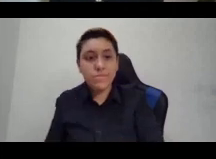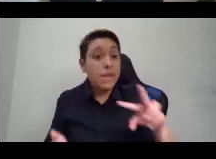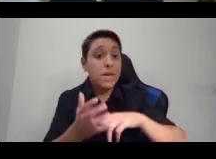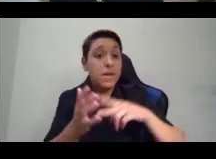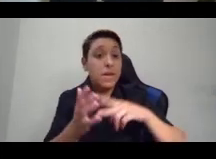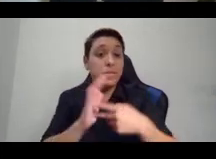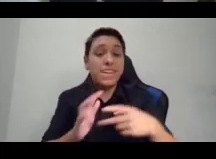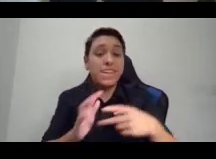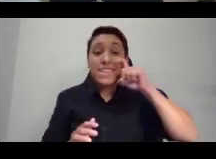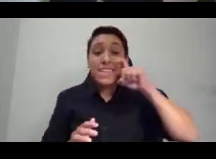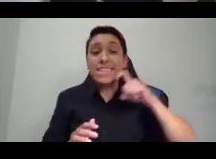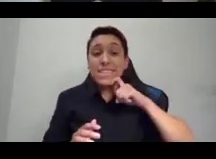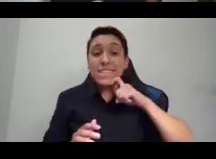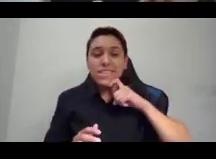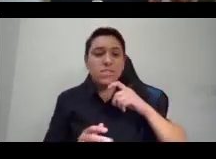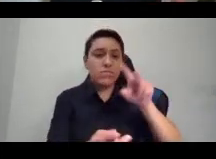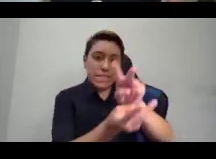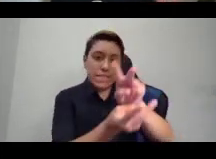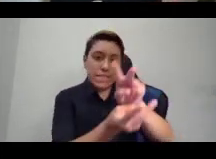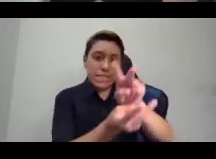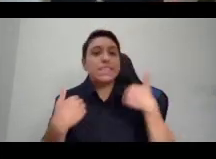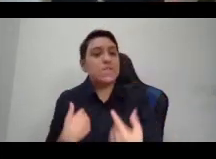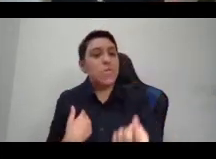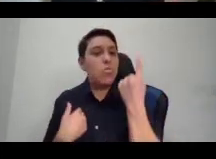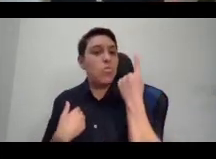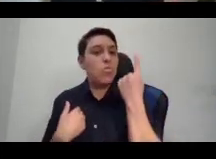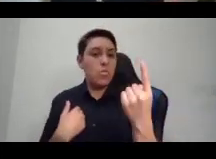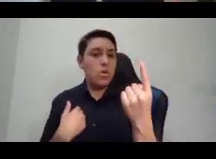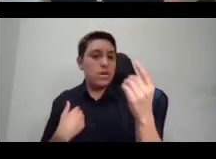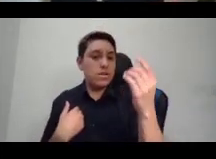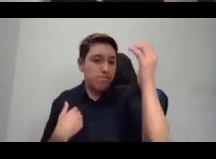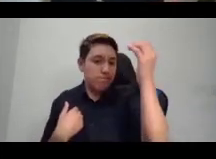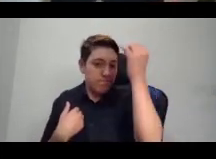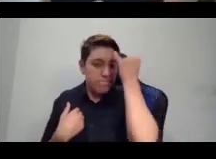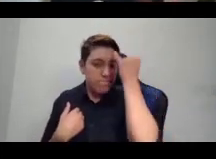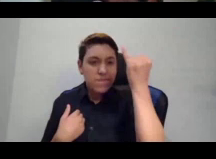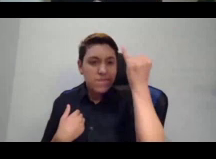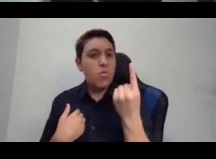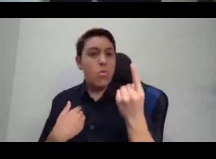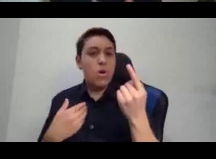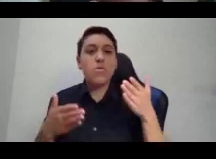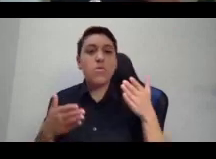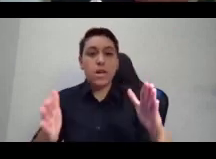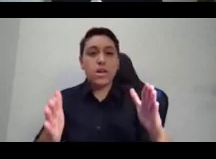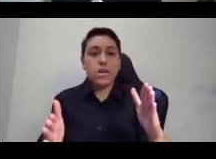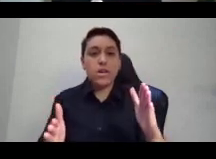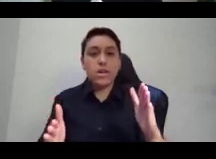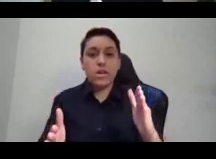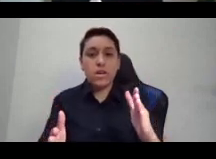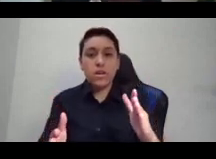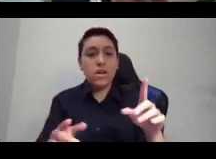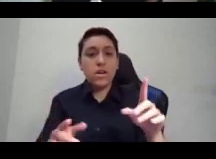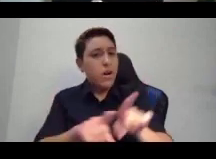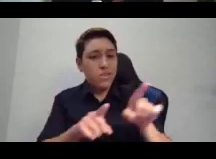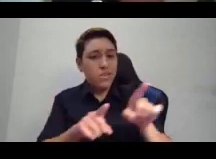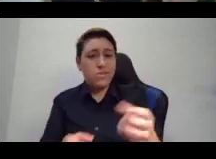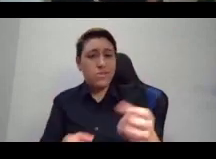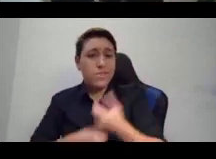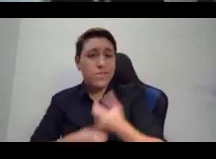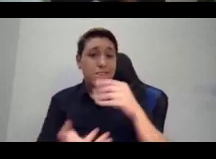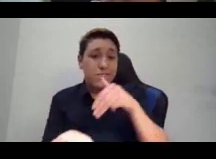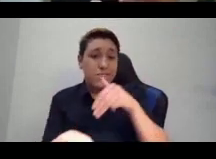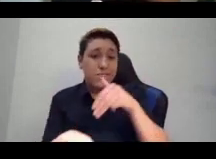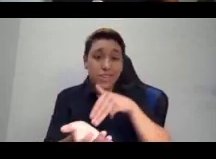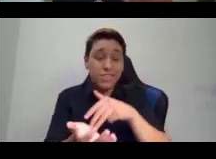Which is totally ridiculous, but also causes doctors to this day to engage in